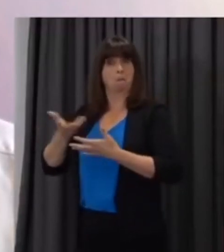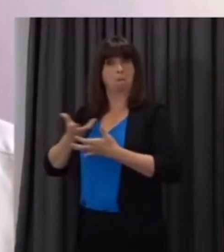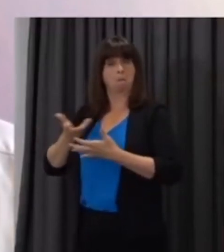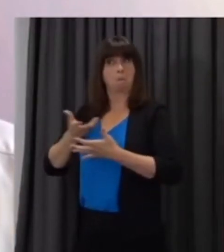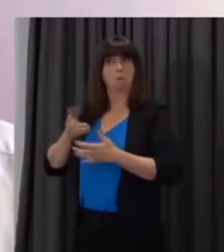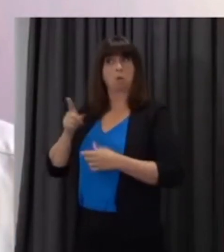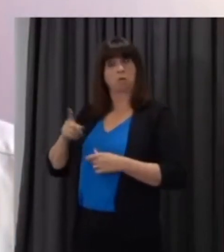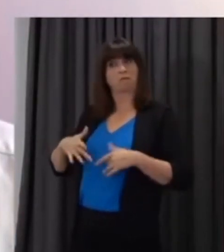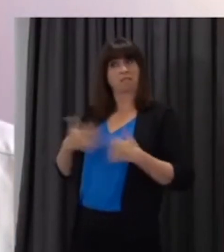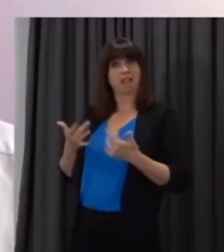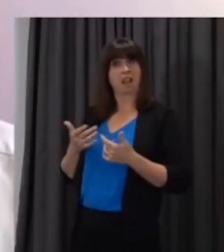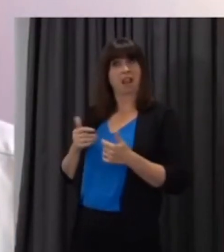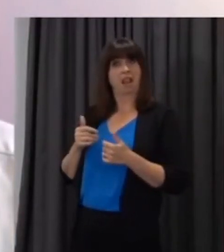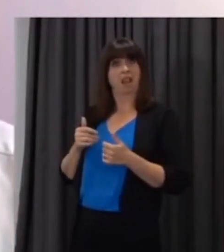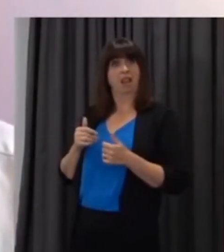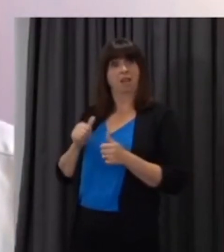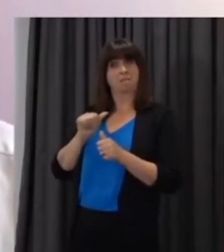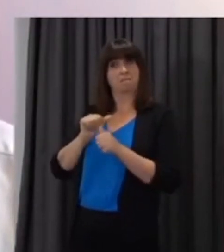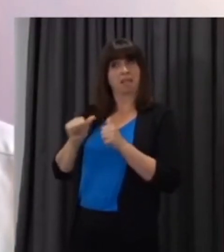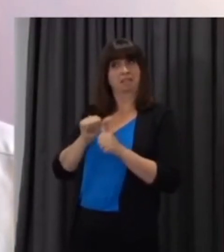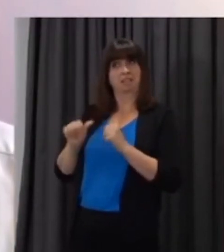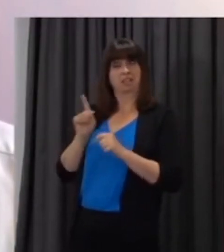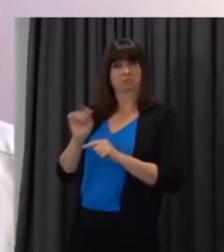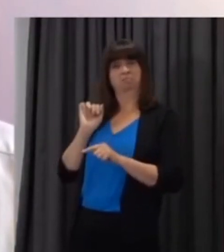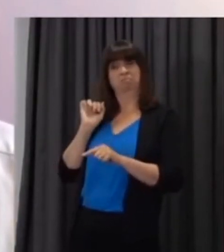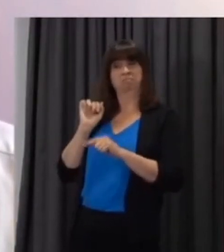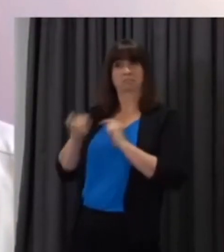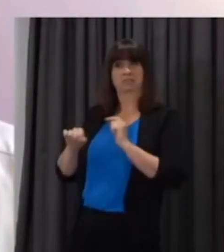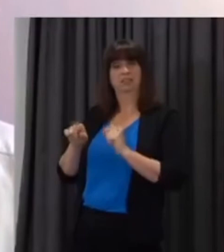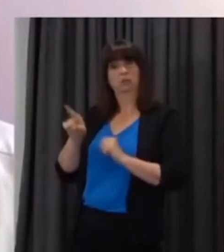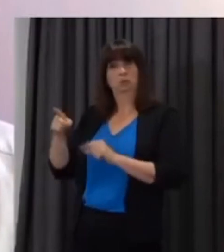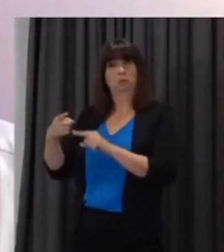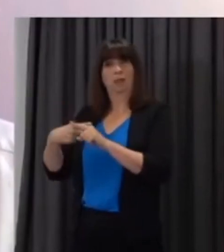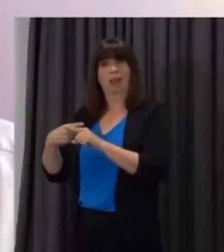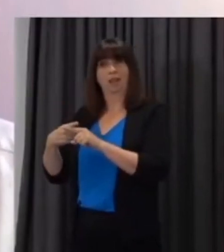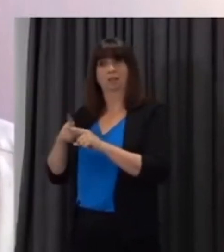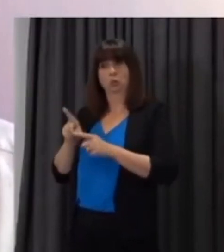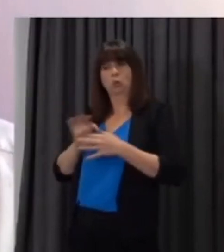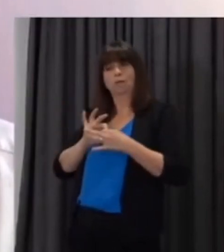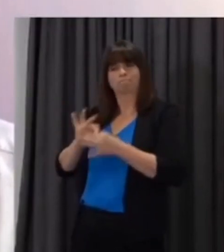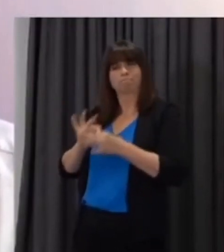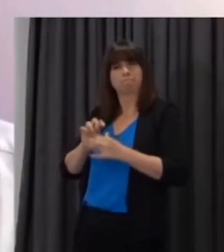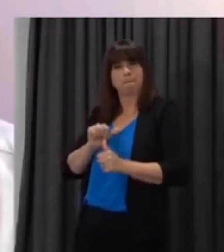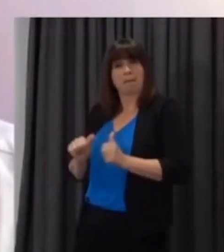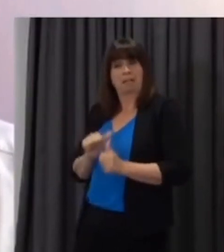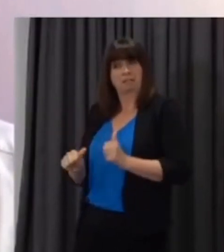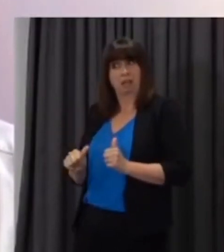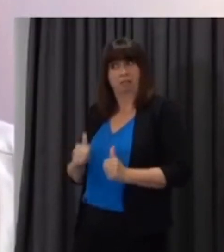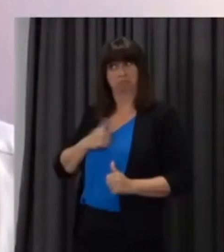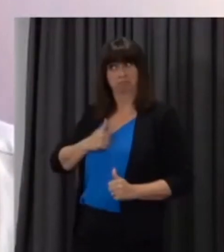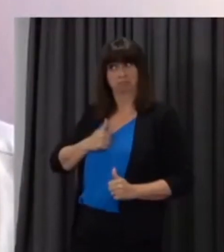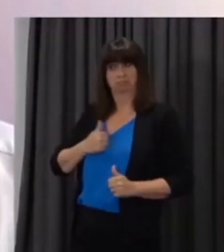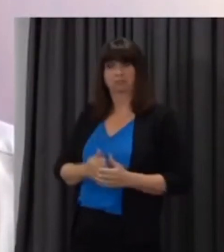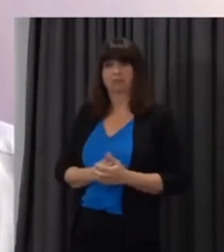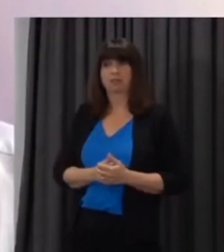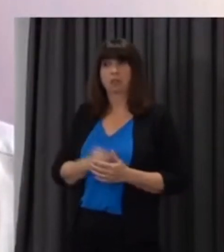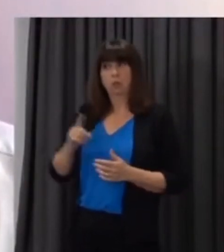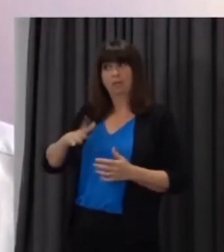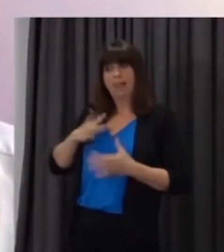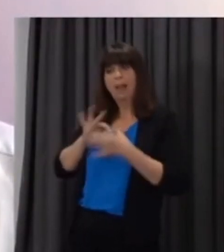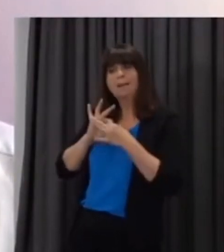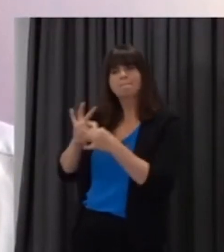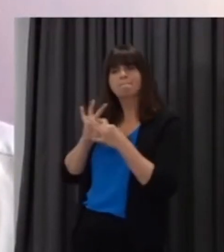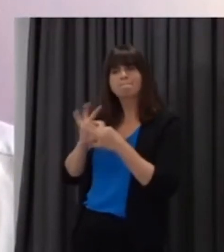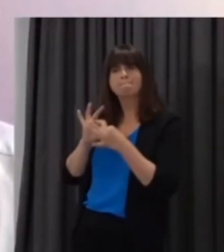certainly better than the reports of the relationship in England. Does that better working relationship